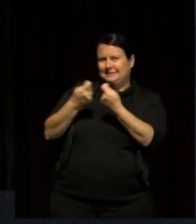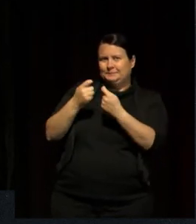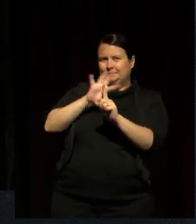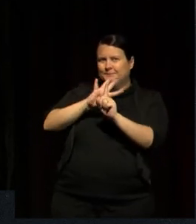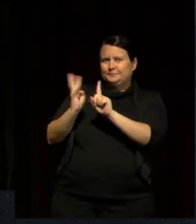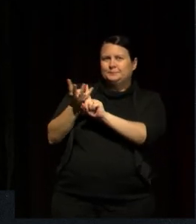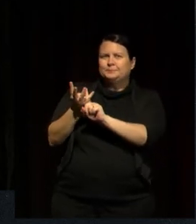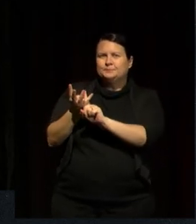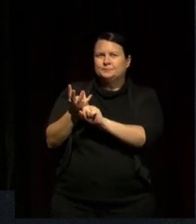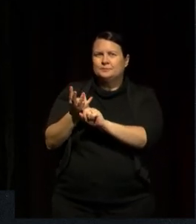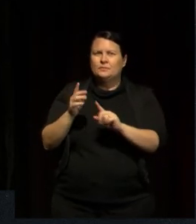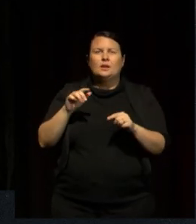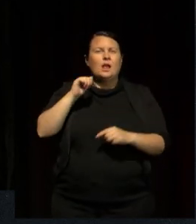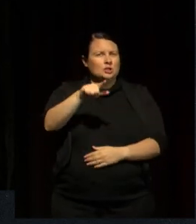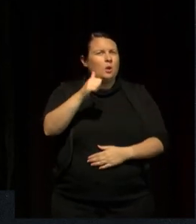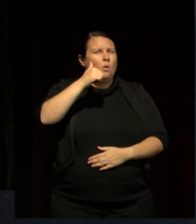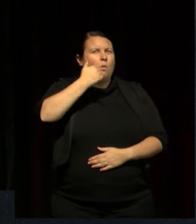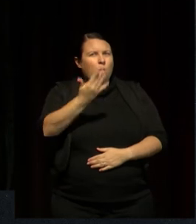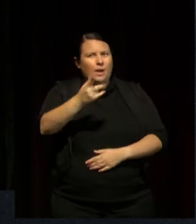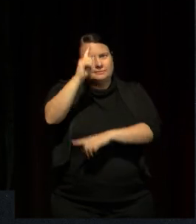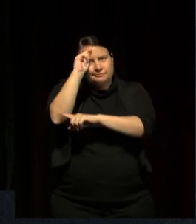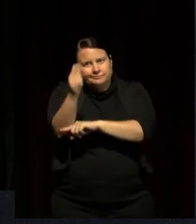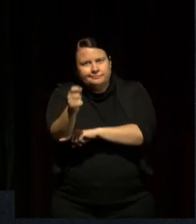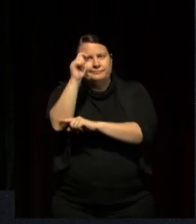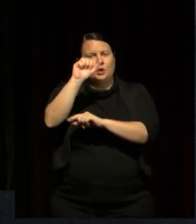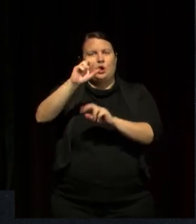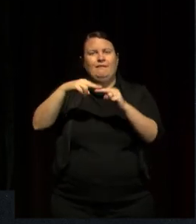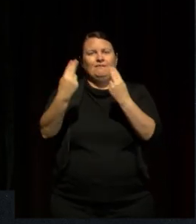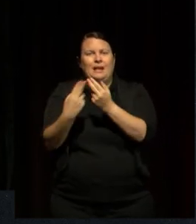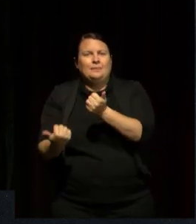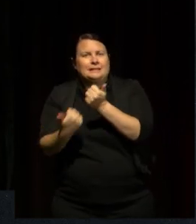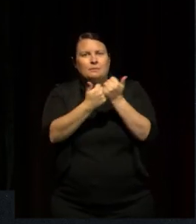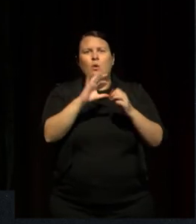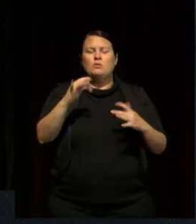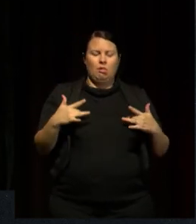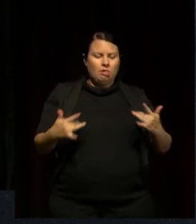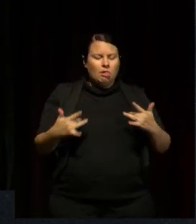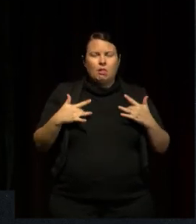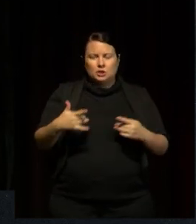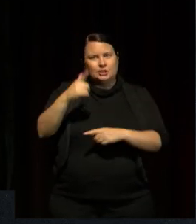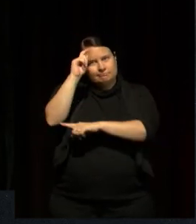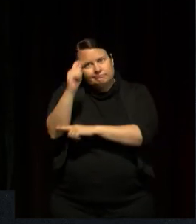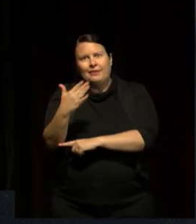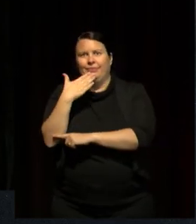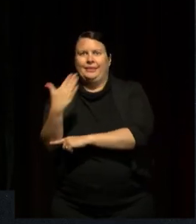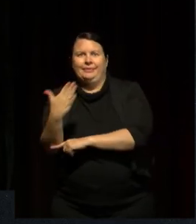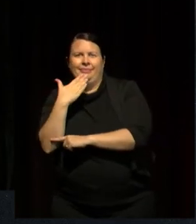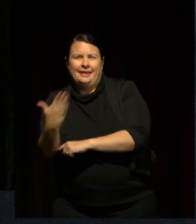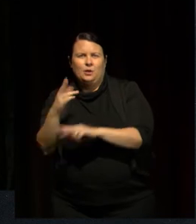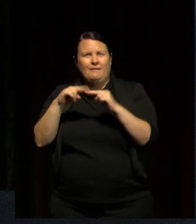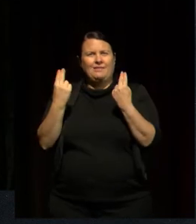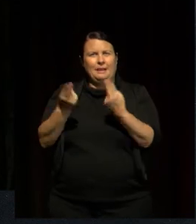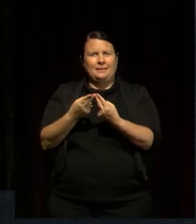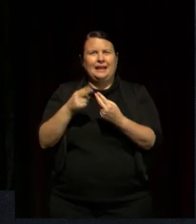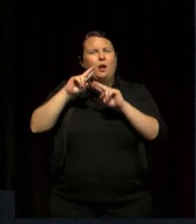always crediting and acknowledging the support of her family and they also have provided her with protection. So this